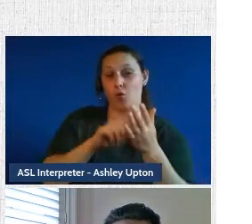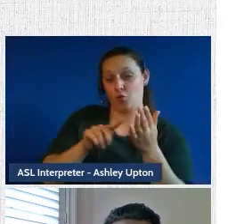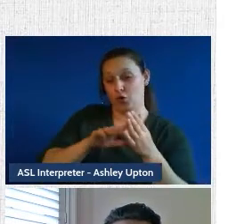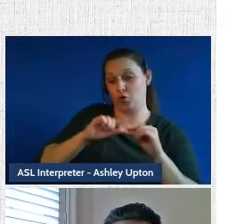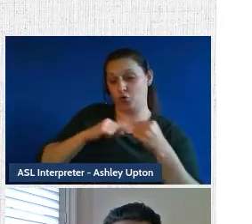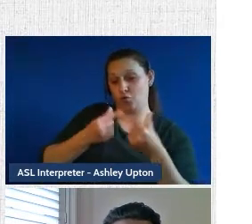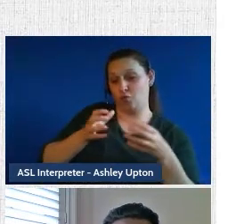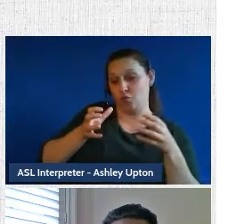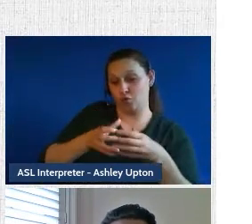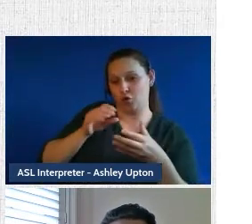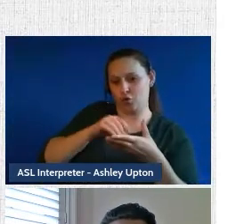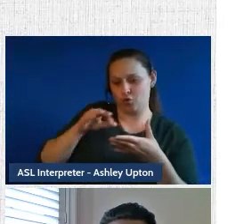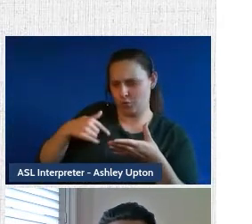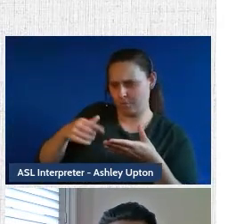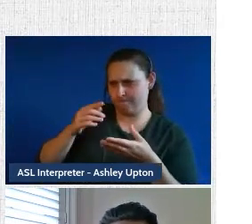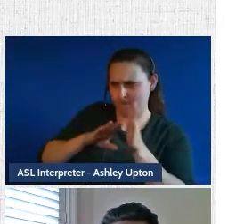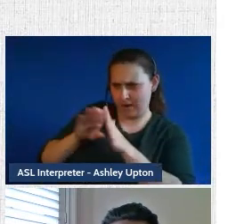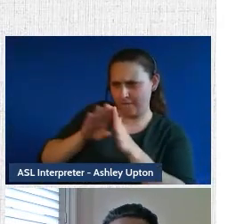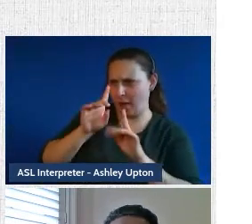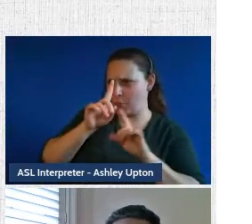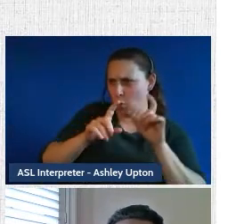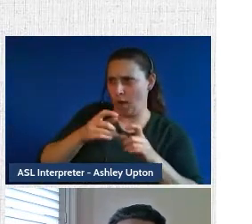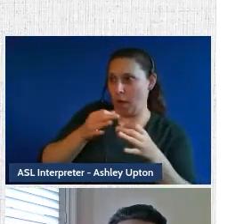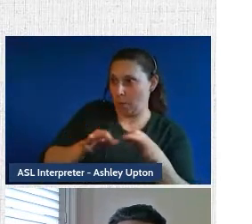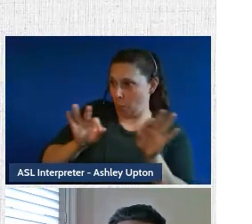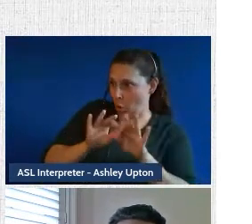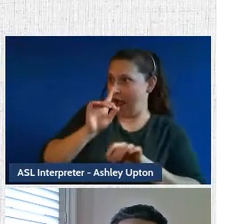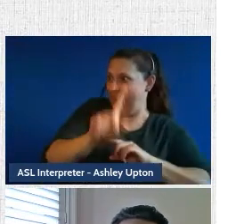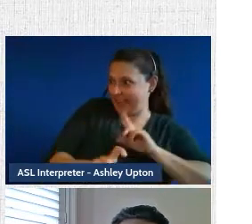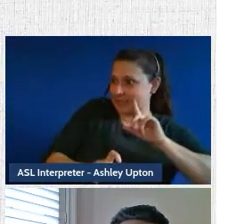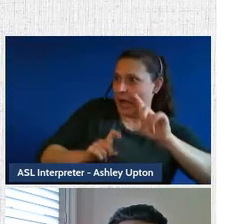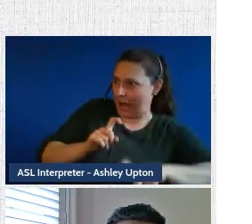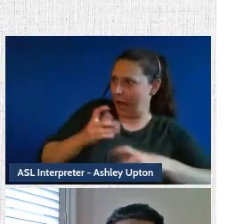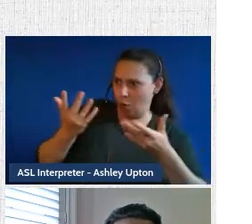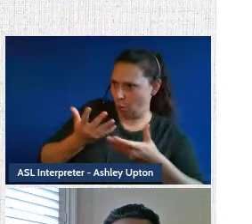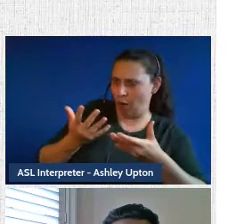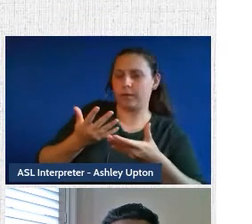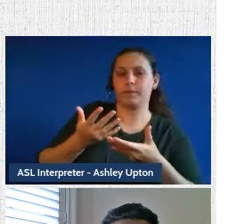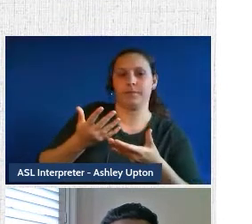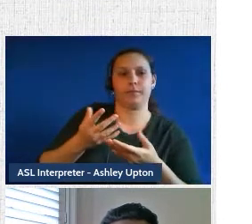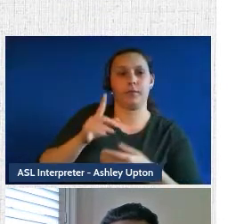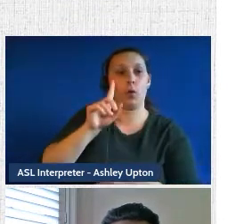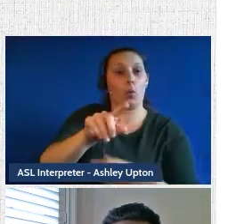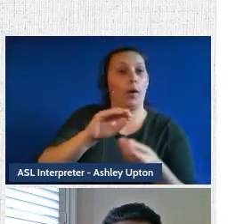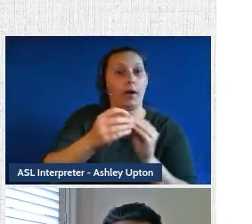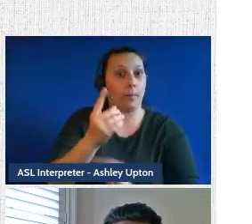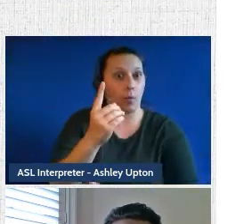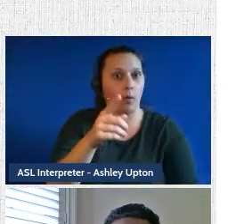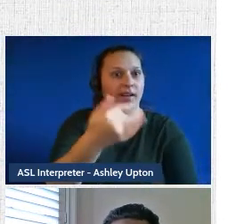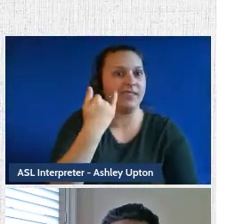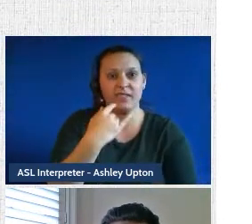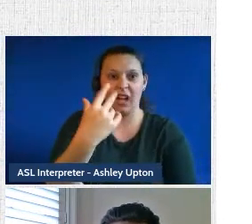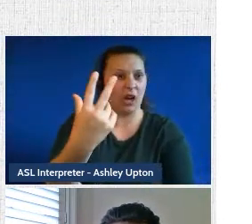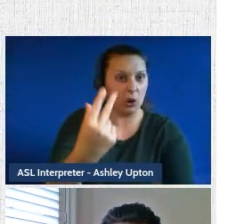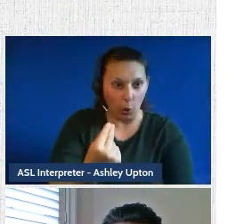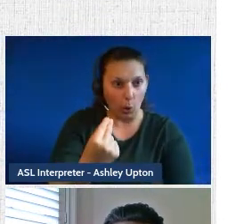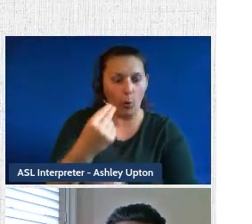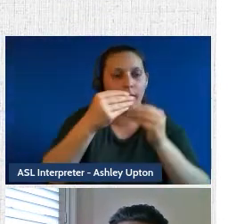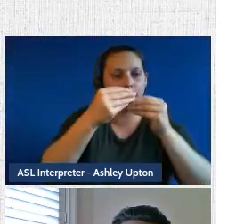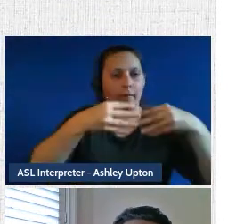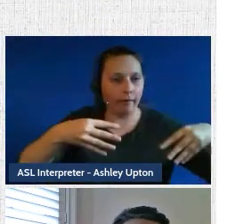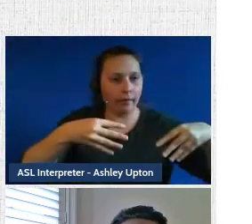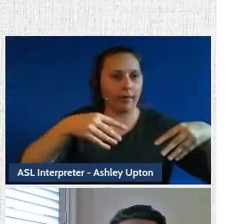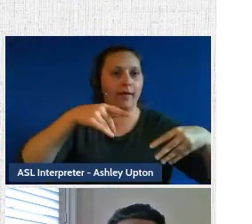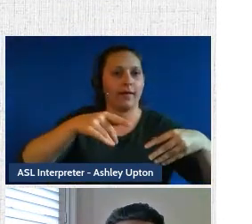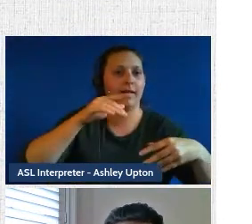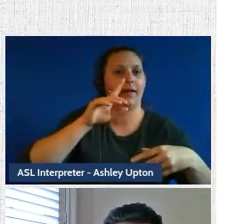these questions, think about the questions that matter, and ask those questions to the users. So for example, at question one, if they say no, obviously, question one is an intro